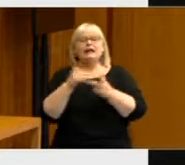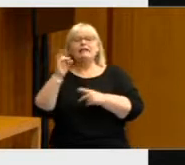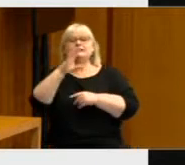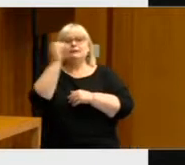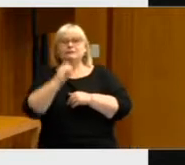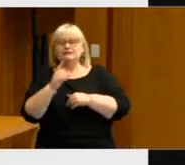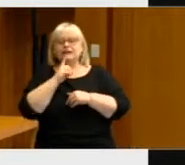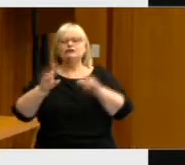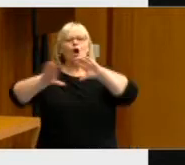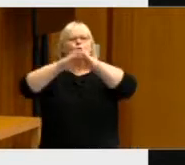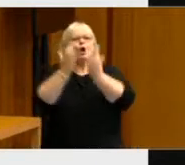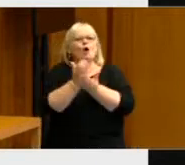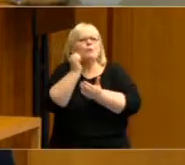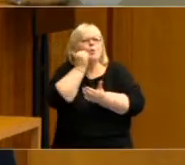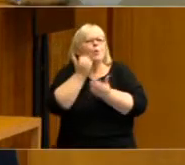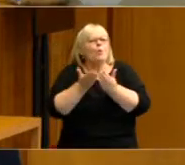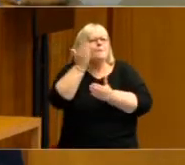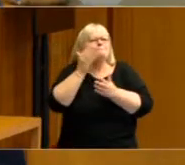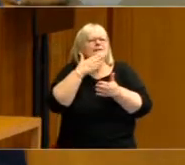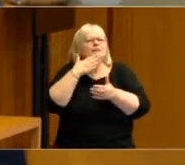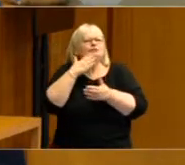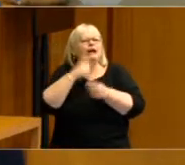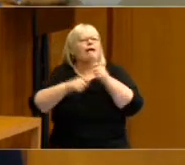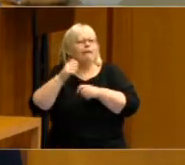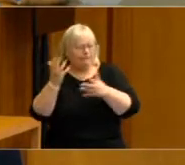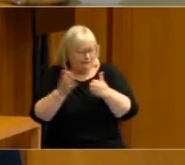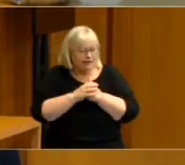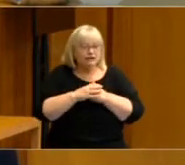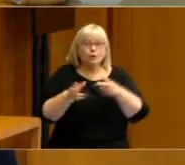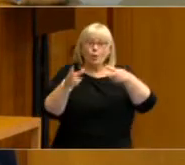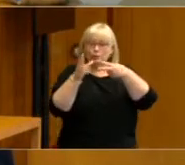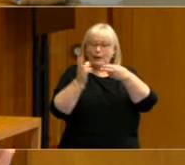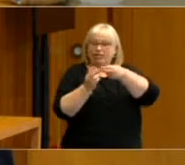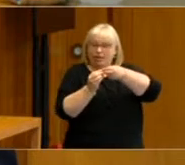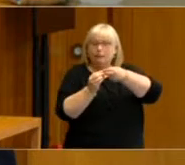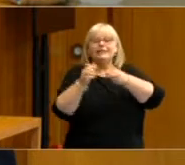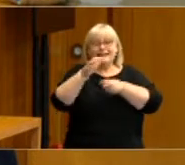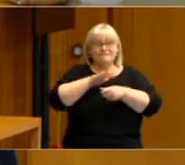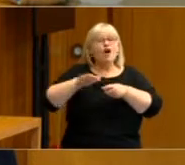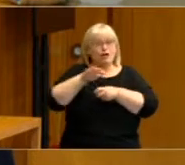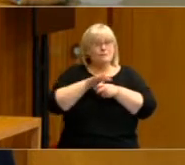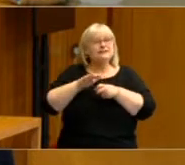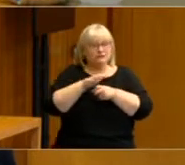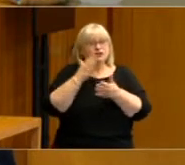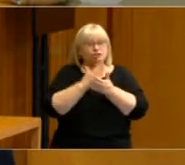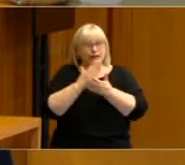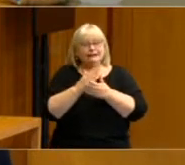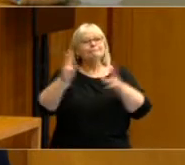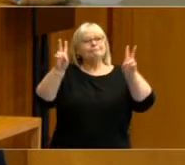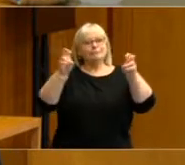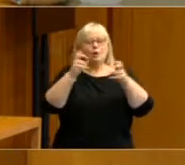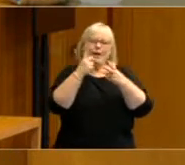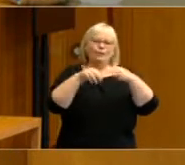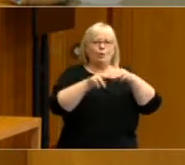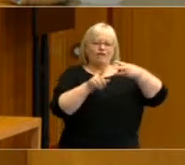mentioned global warming. So if you add those two together it means that the environment broadly defined was one of the top